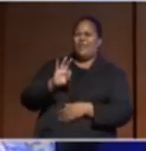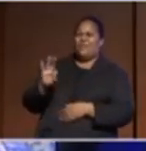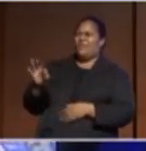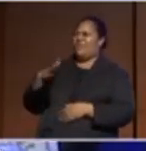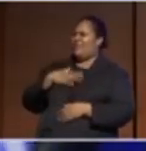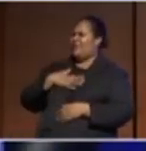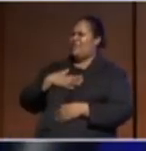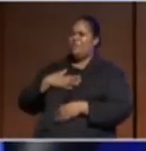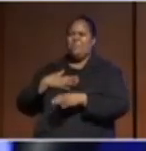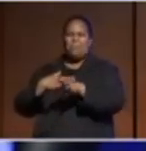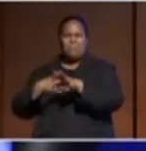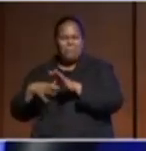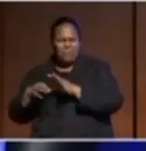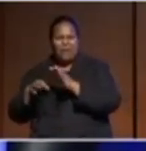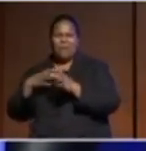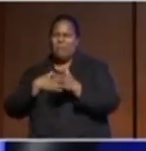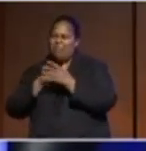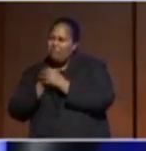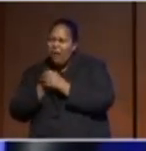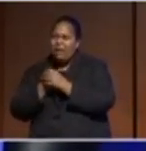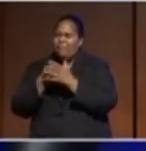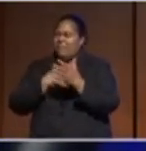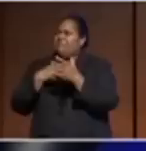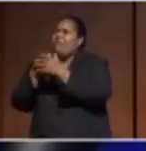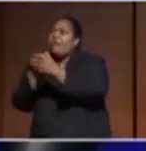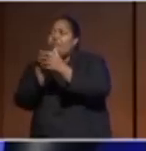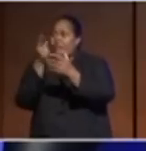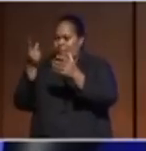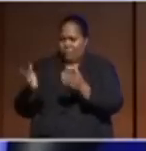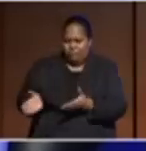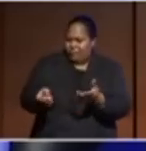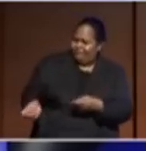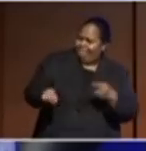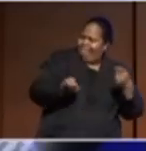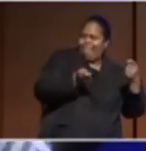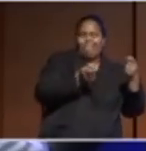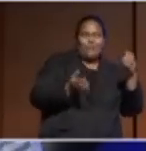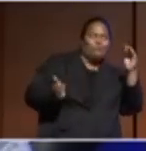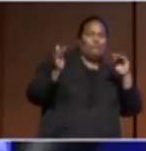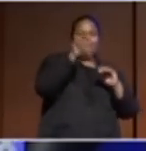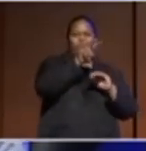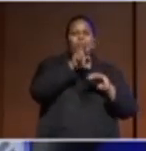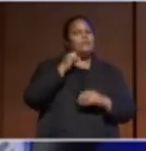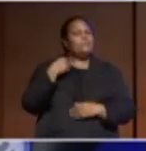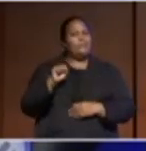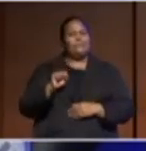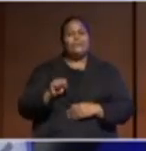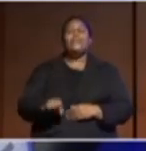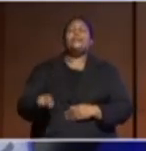that got me to where we are, where I am now. It needed